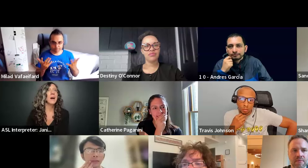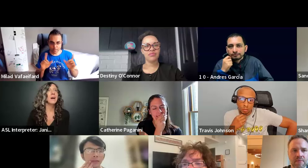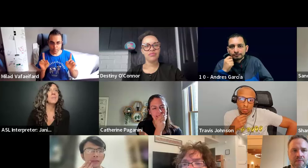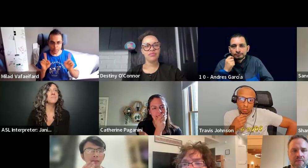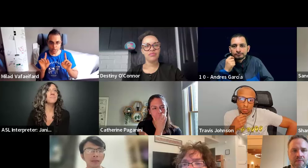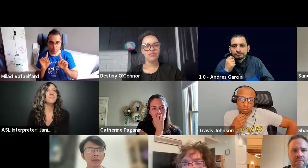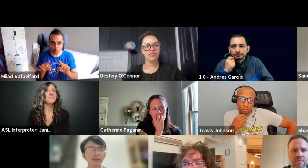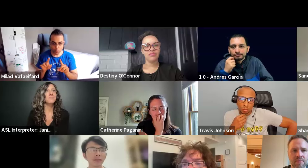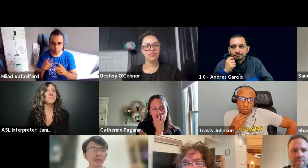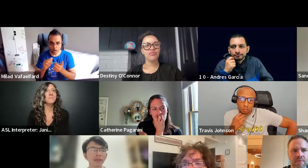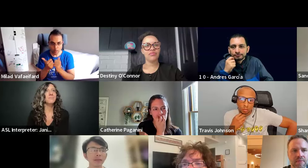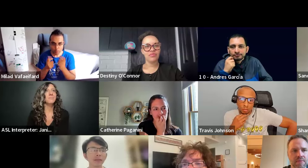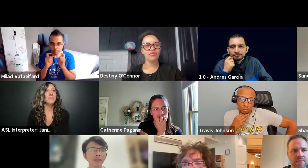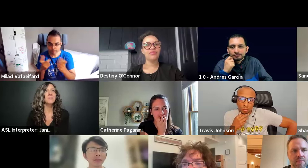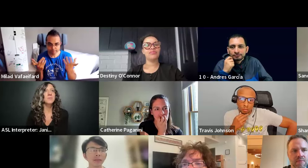um,